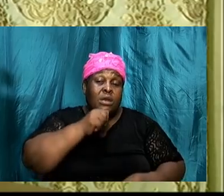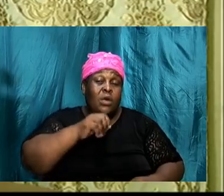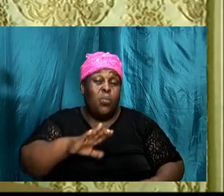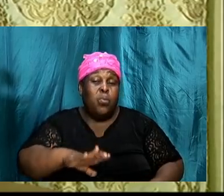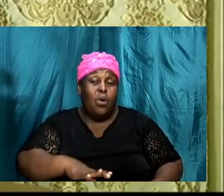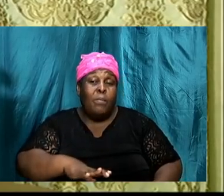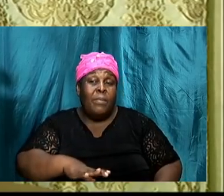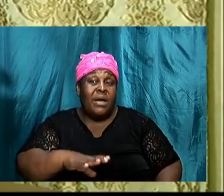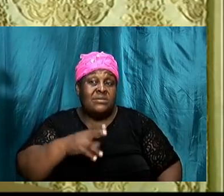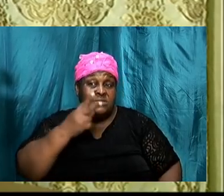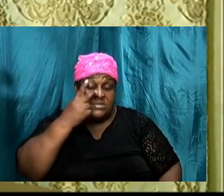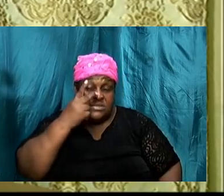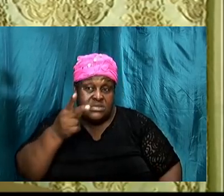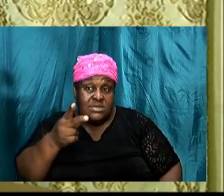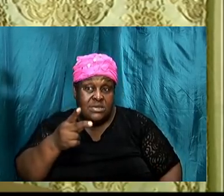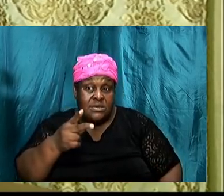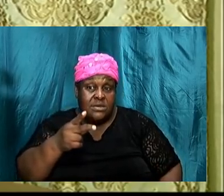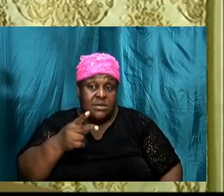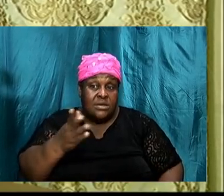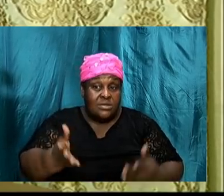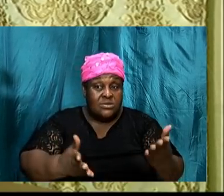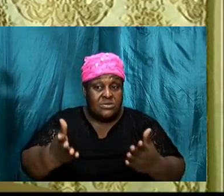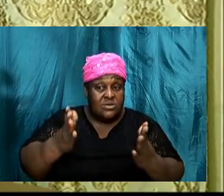despised in her eyes